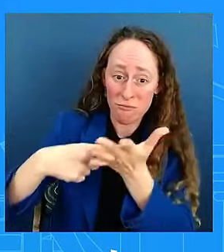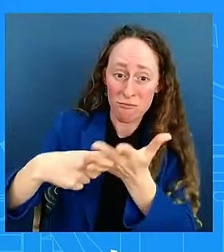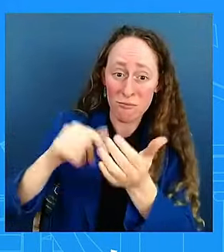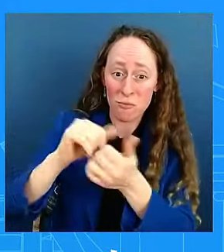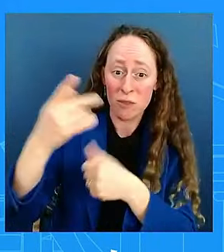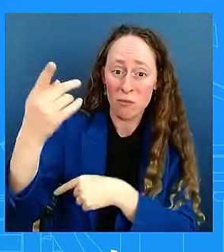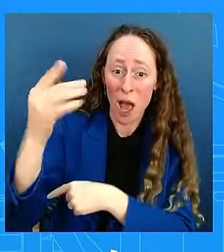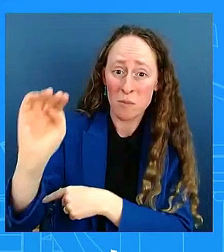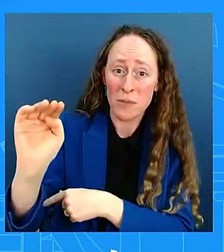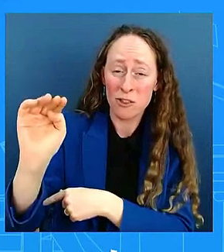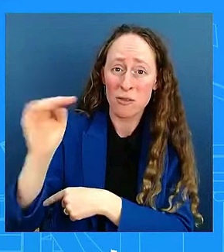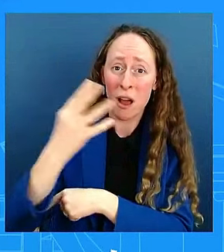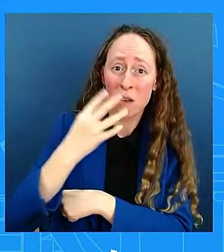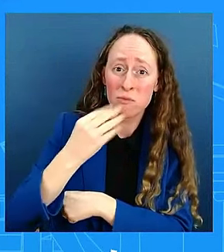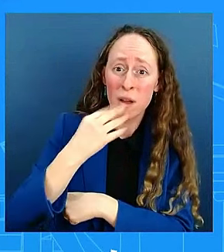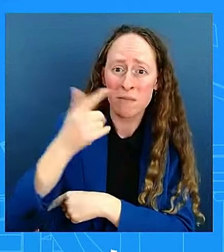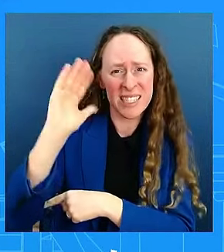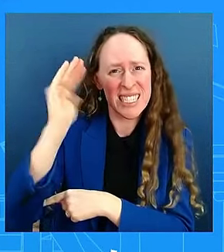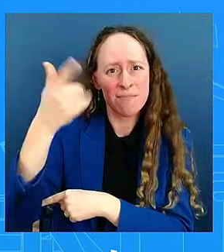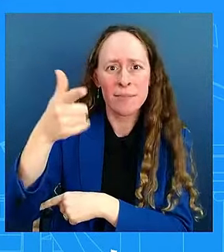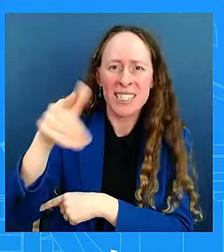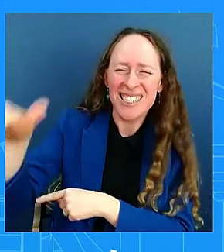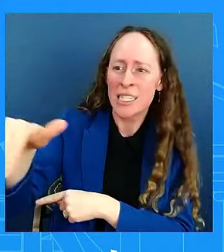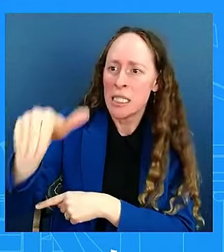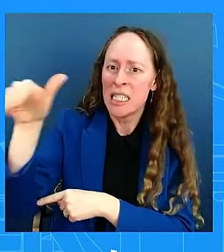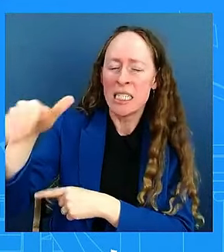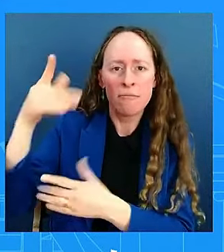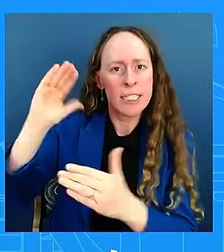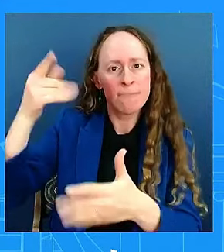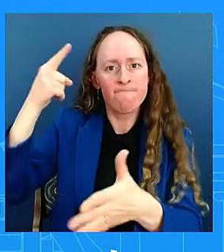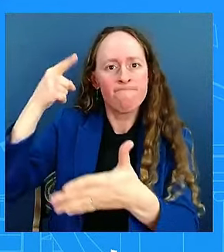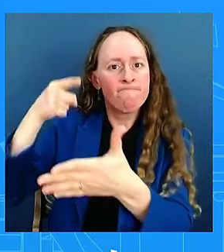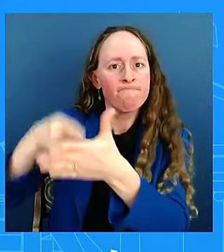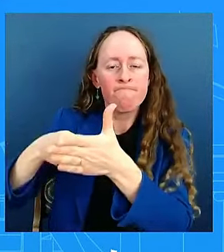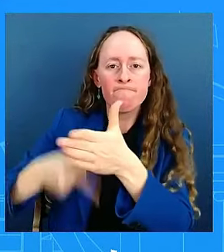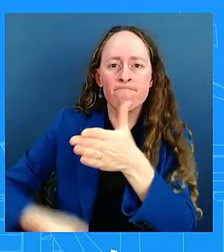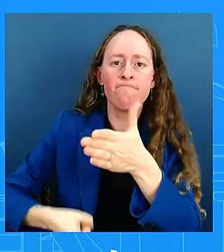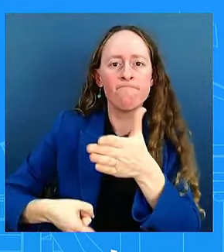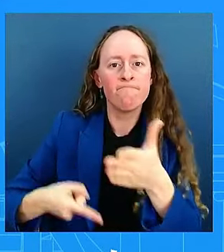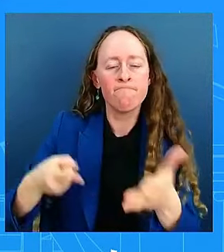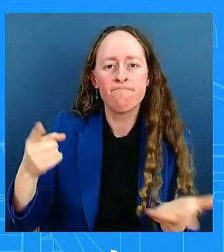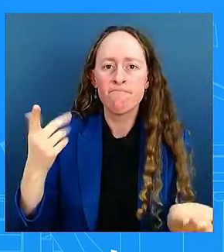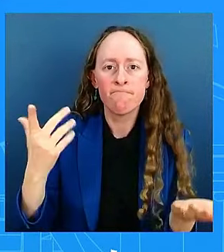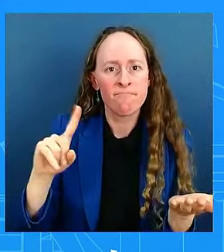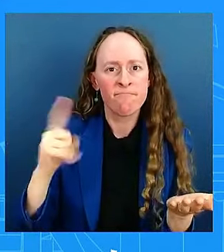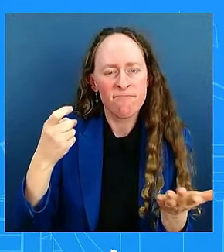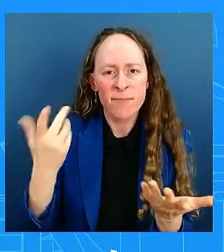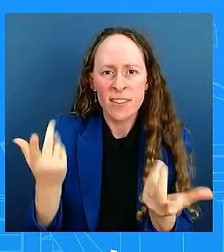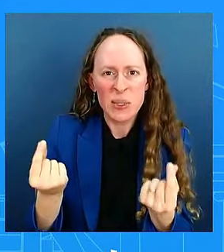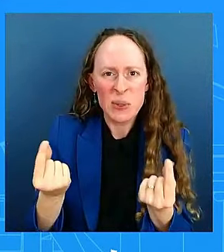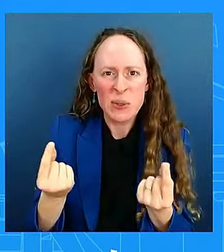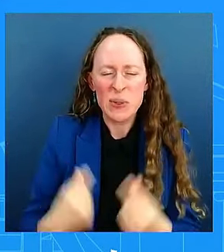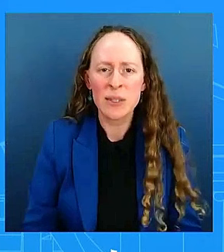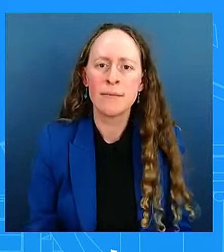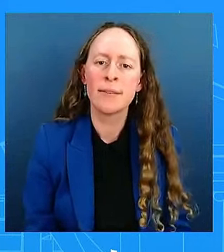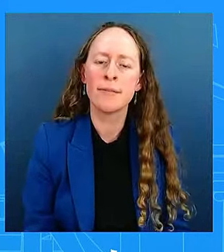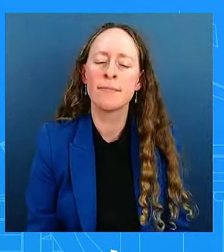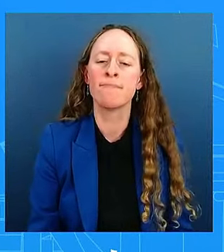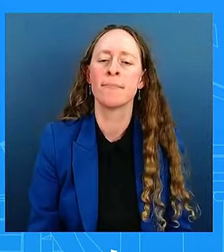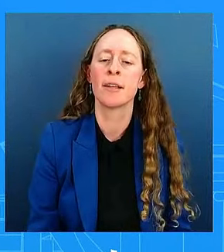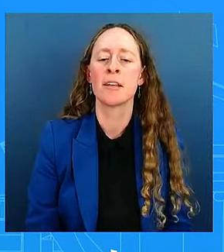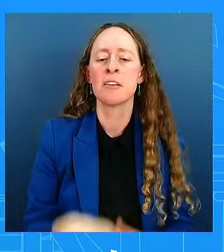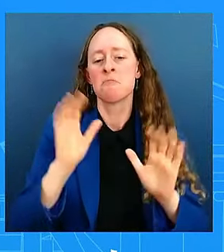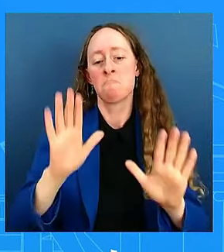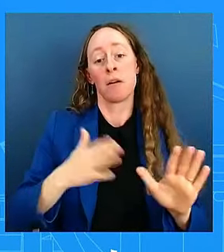No. Look, our teams are in contact 12 hours a day. They're constantly